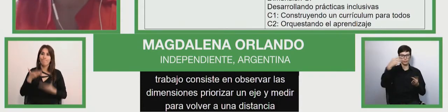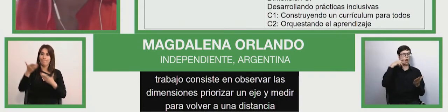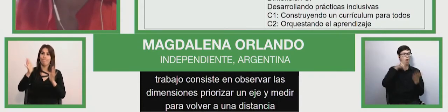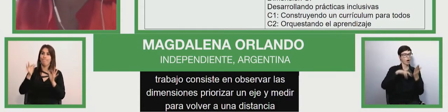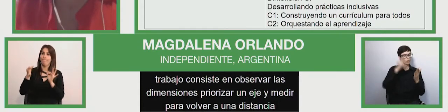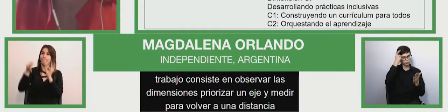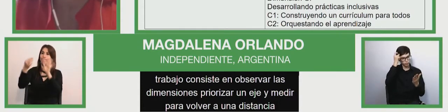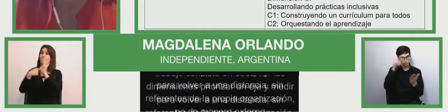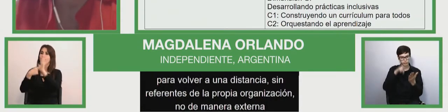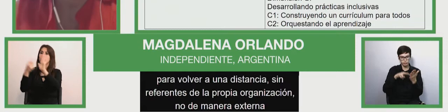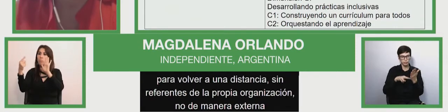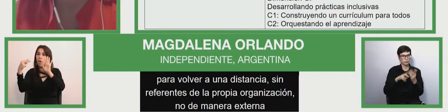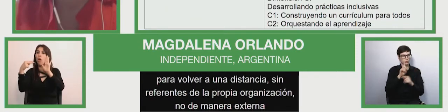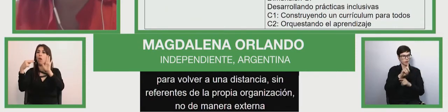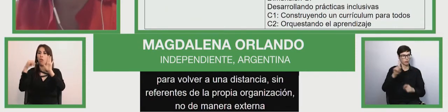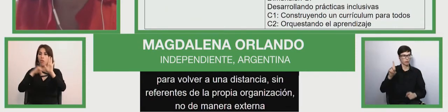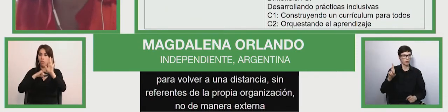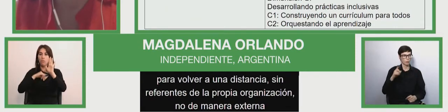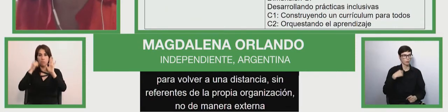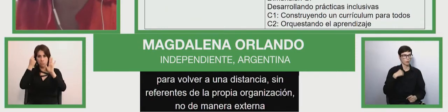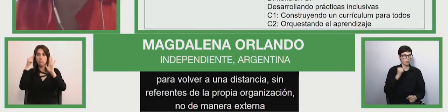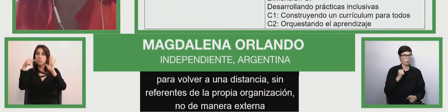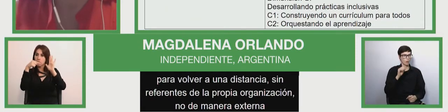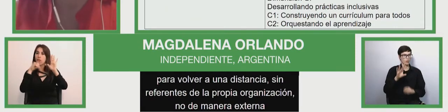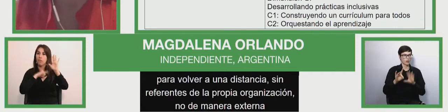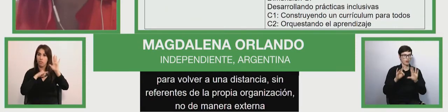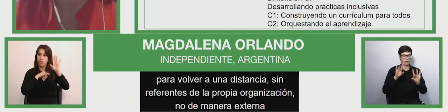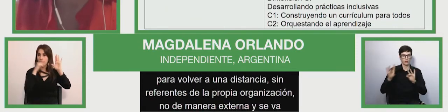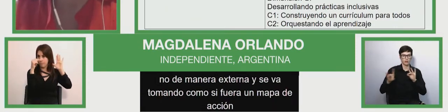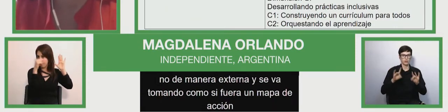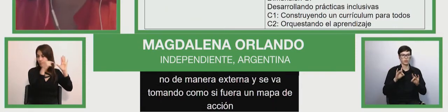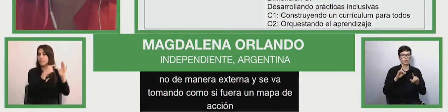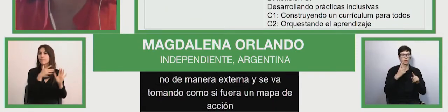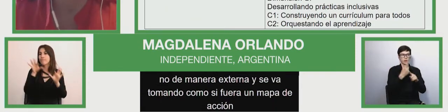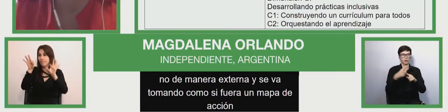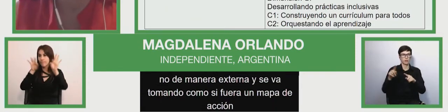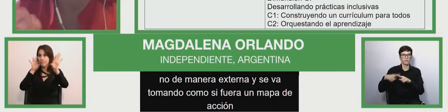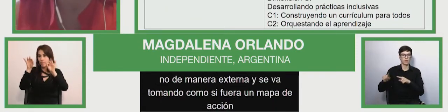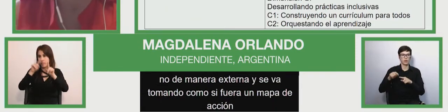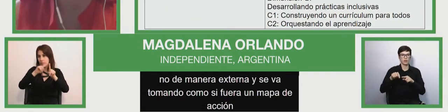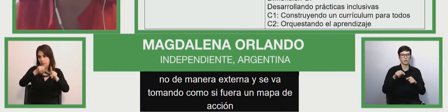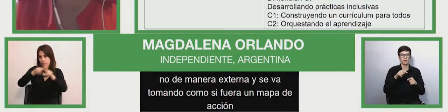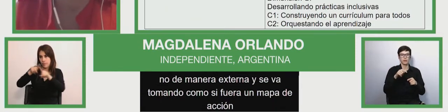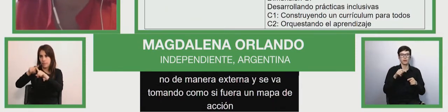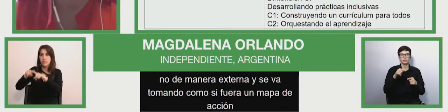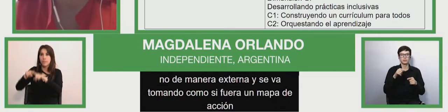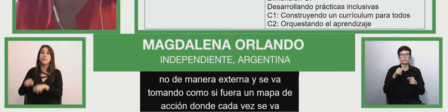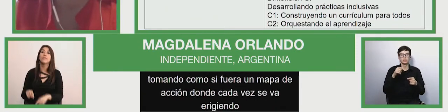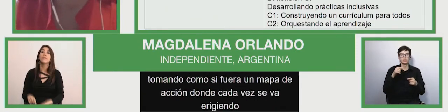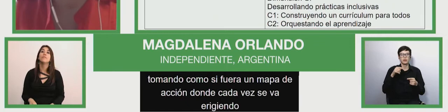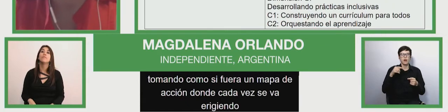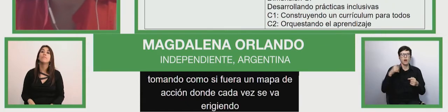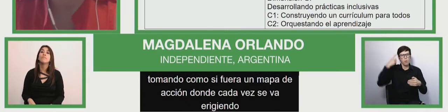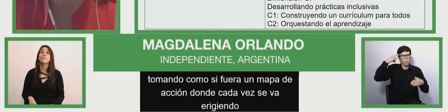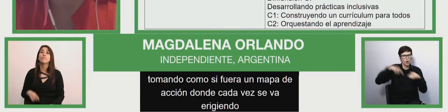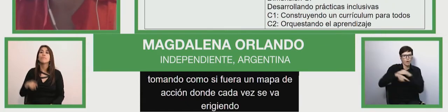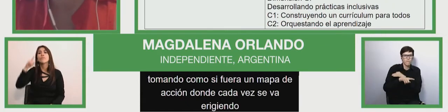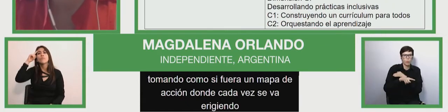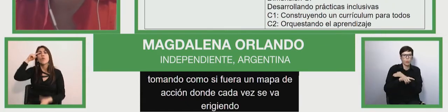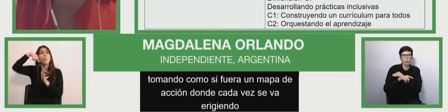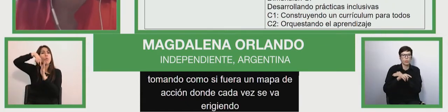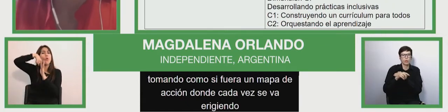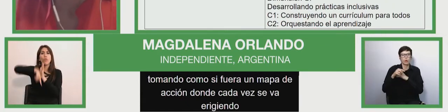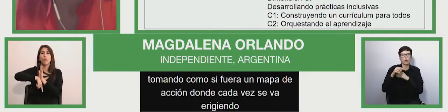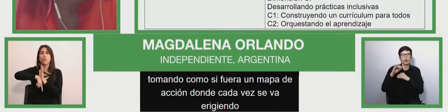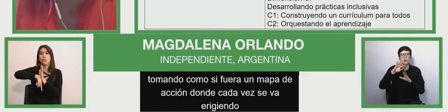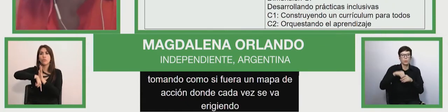where each time we choose what record to take in order to further the levels of inclusion